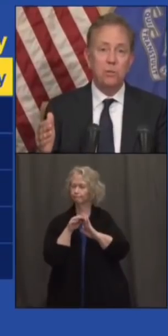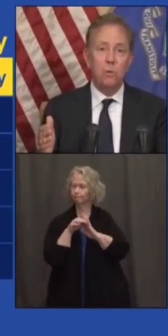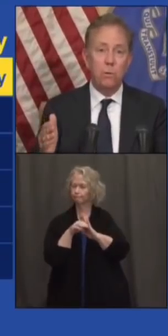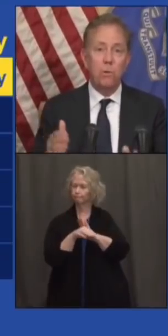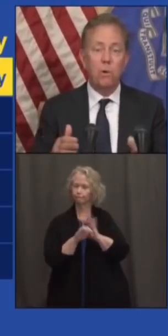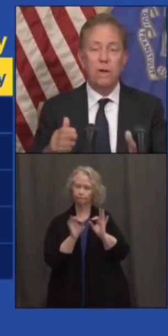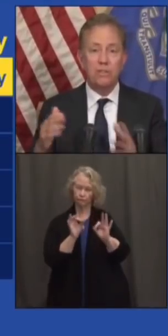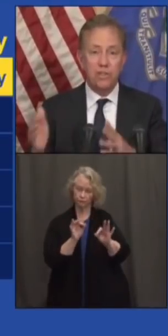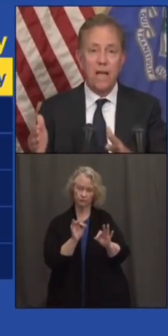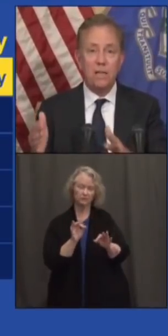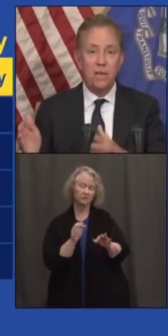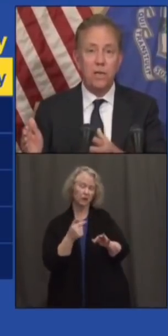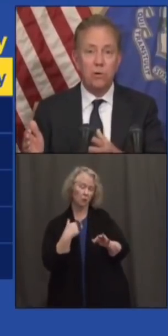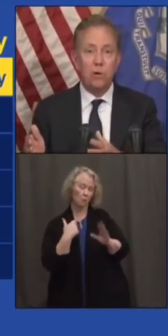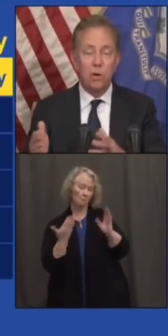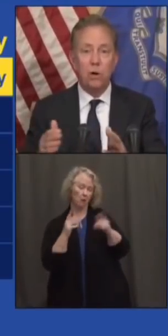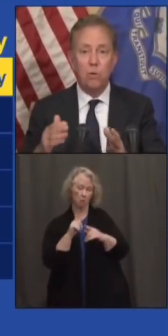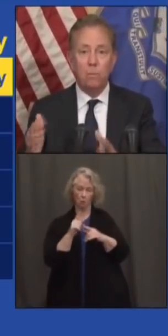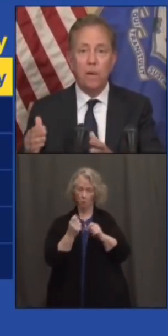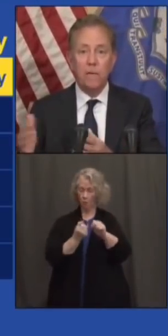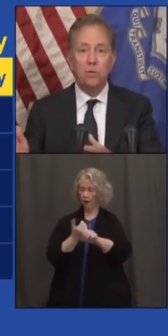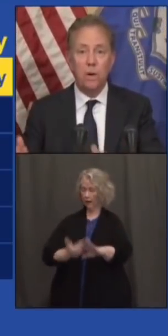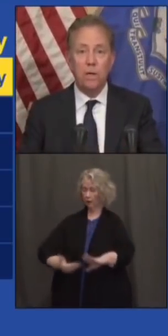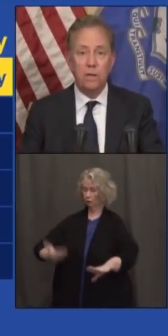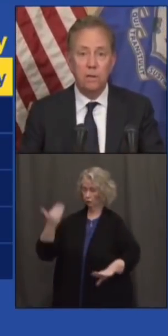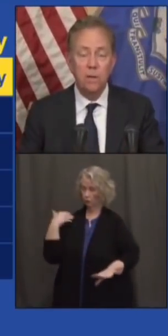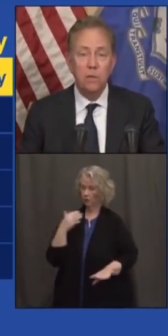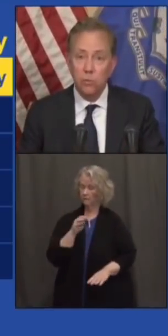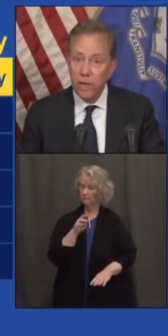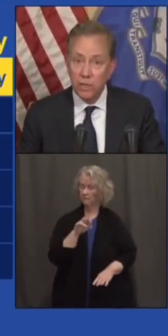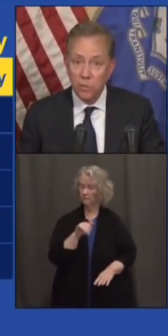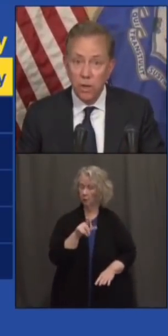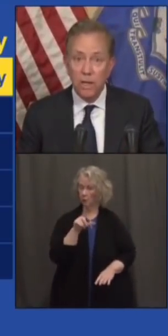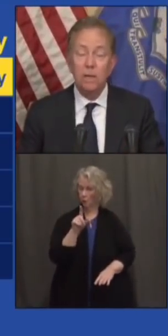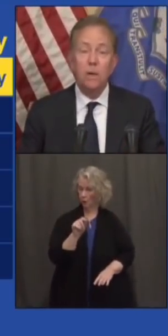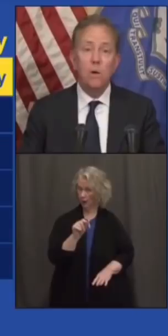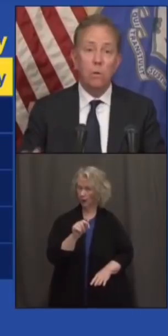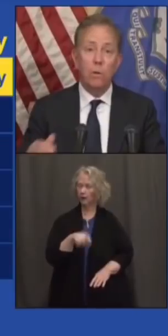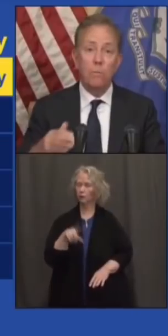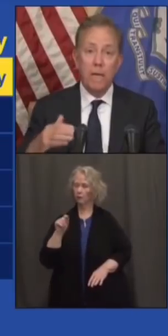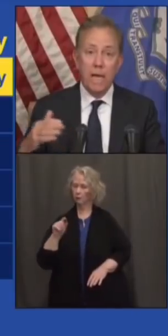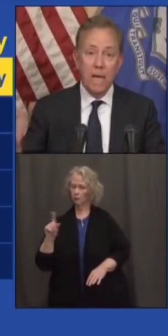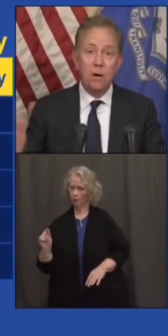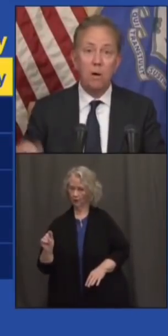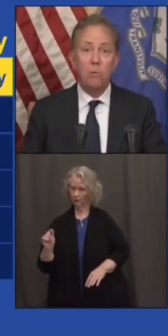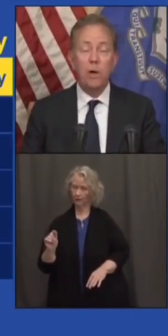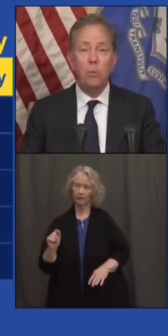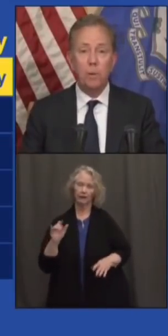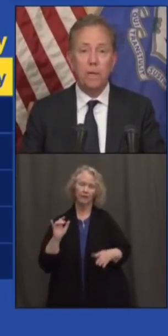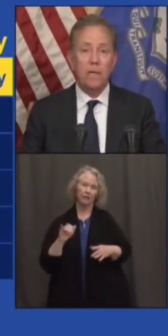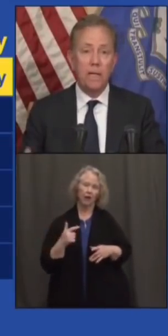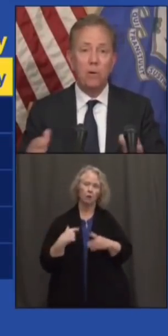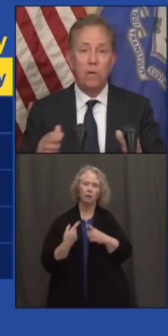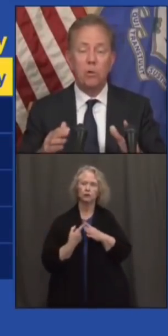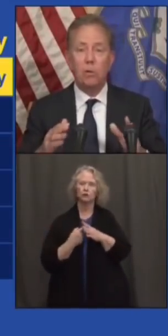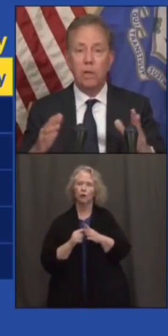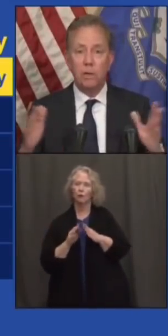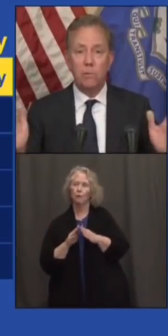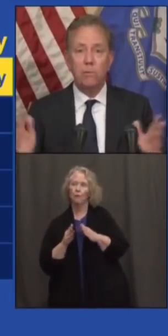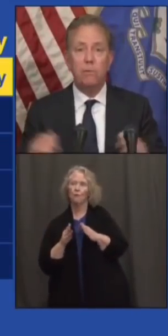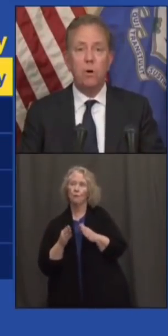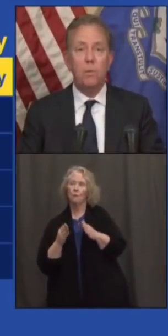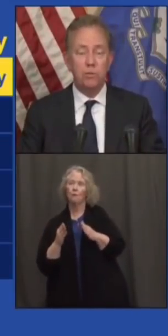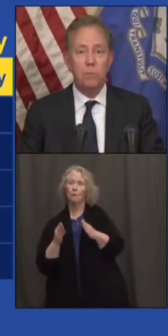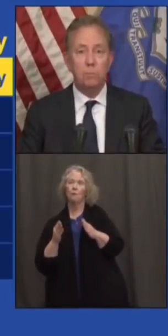compare it to where we were exactly a year ago, May 20th, 2020, when we began our reopening. And now a year